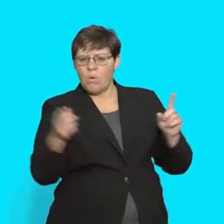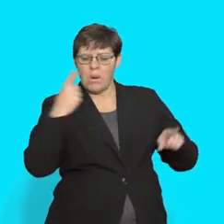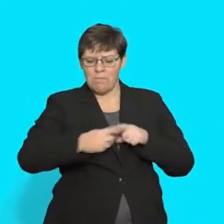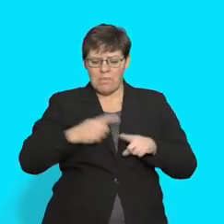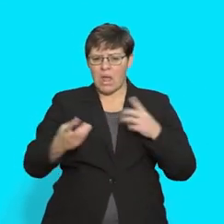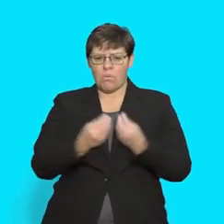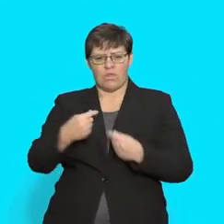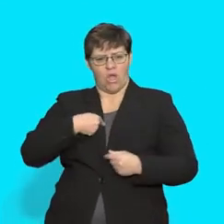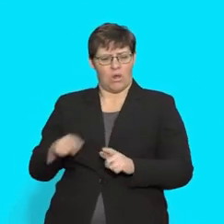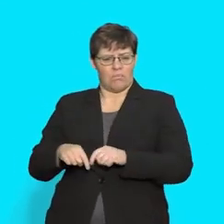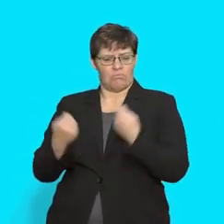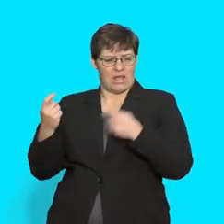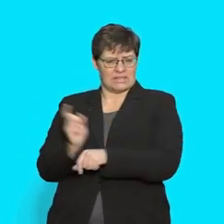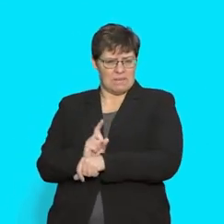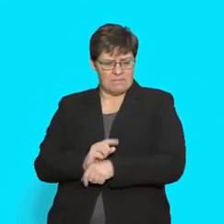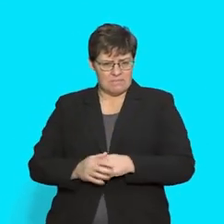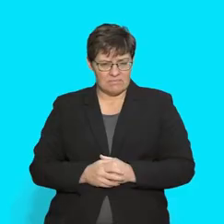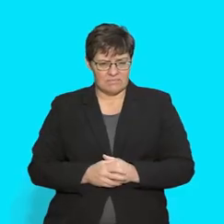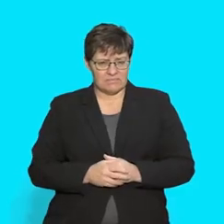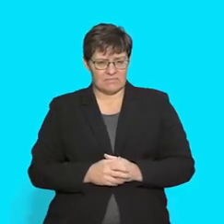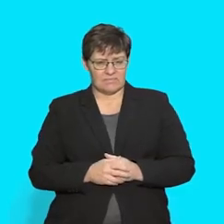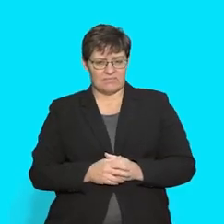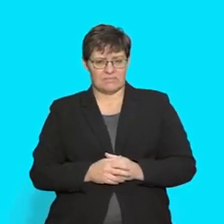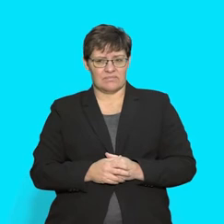at break. Say that now, please.